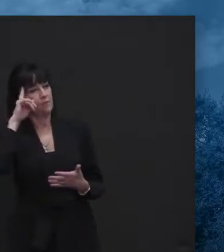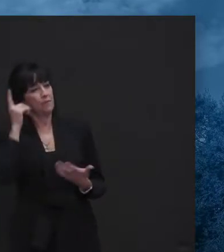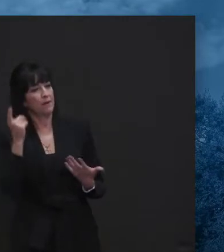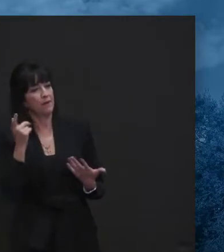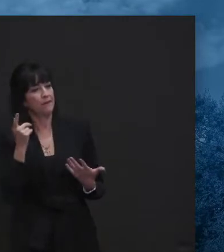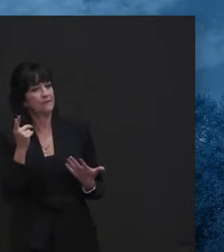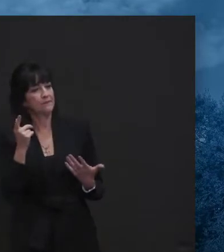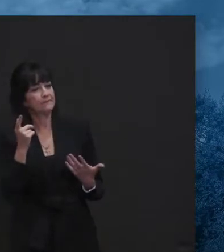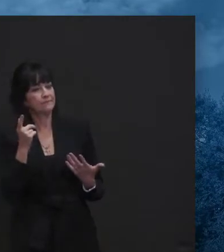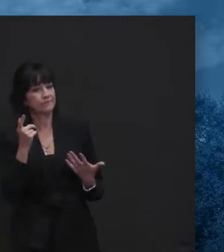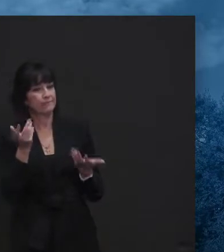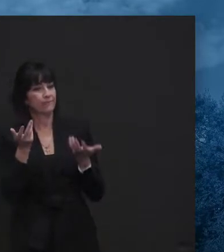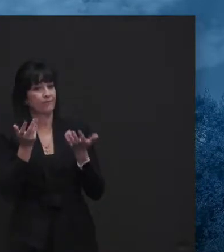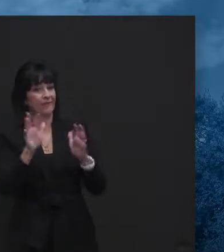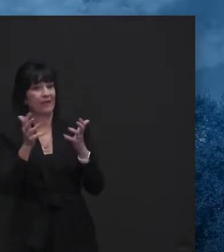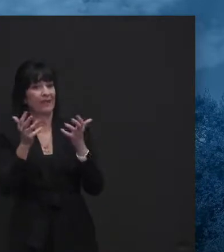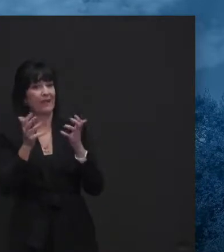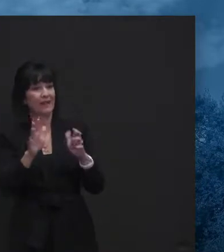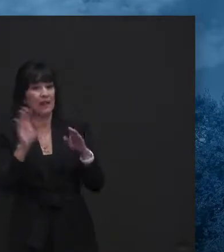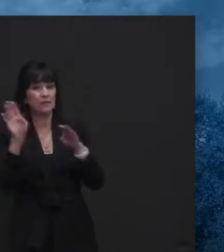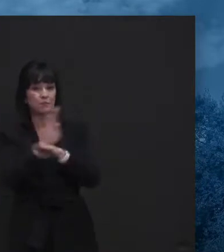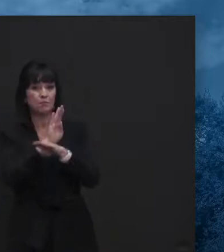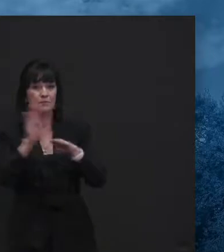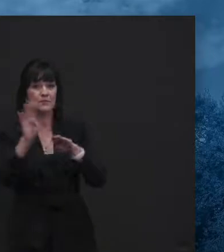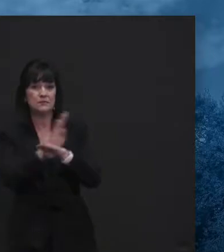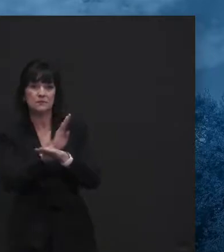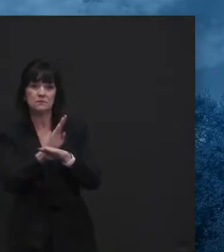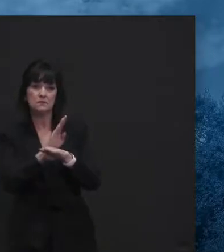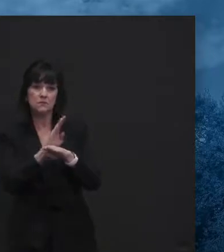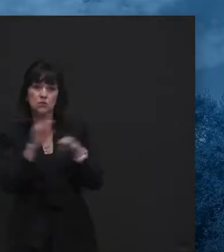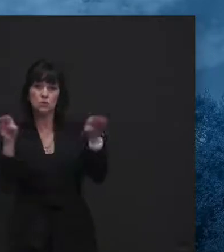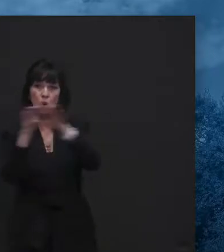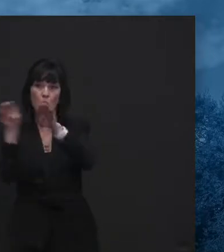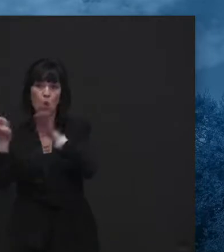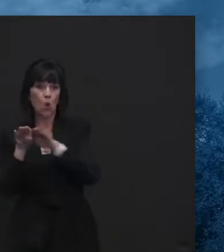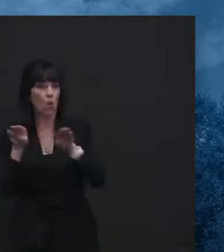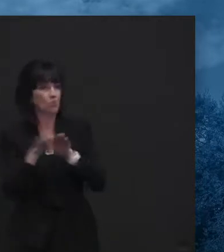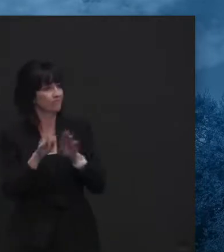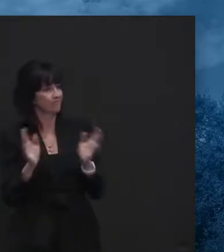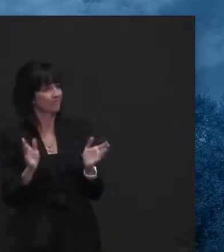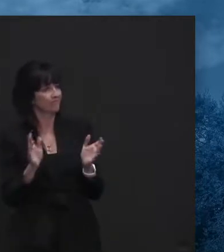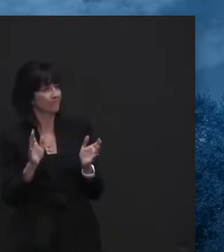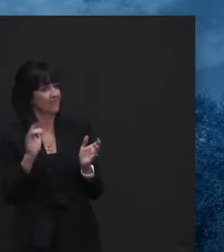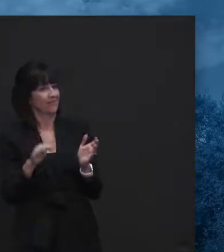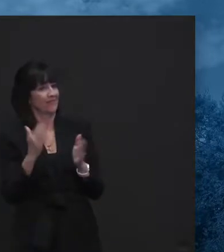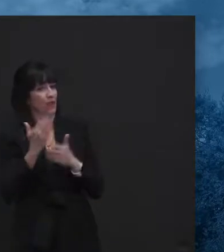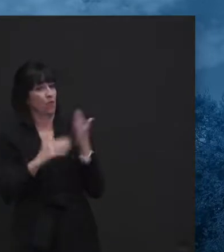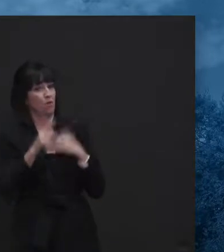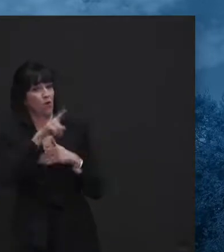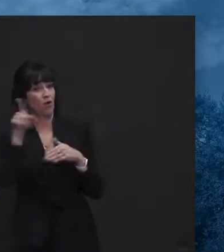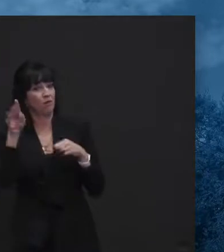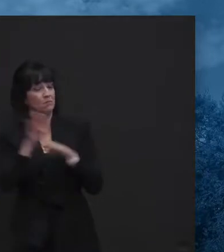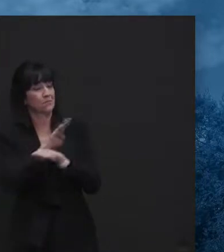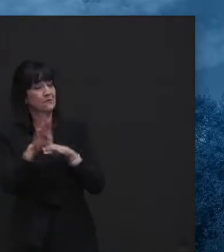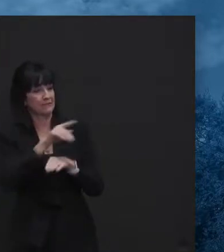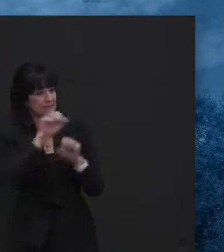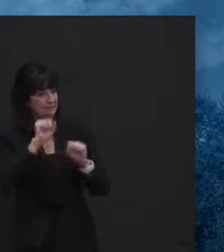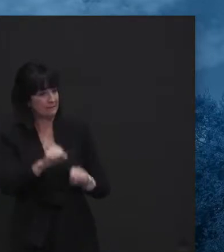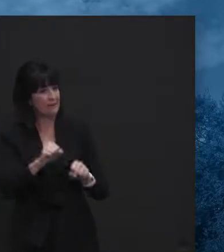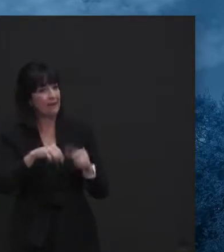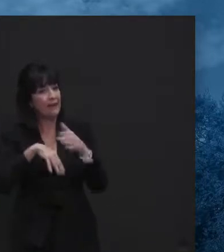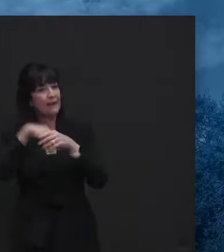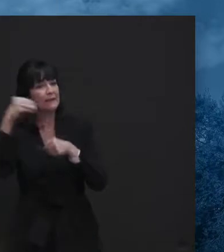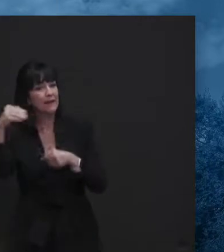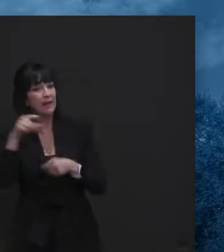activity in certain business establishments. Part of that on the business side is so that they can get some revenue and